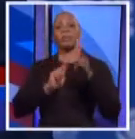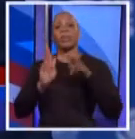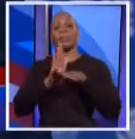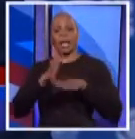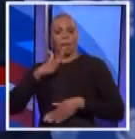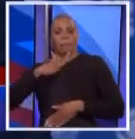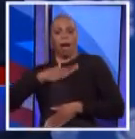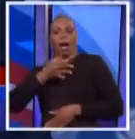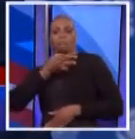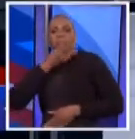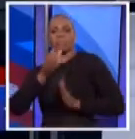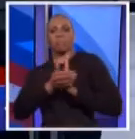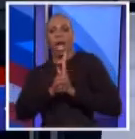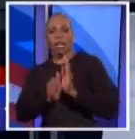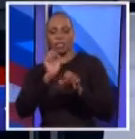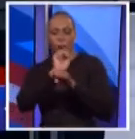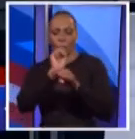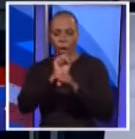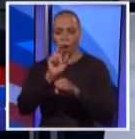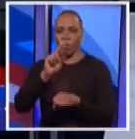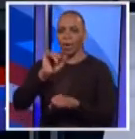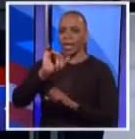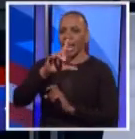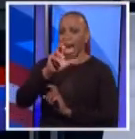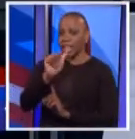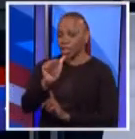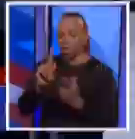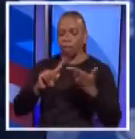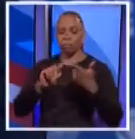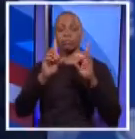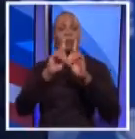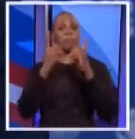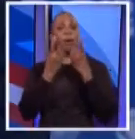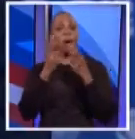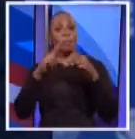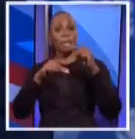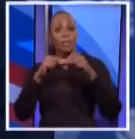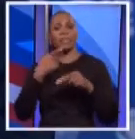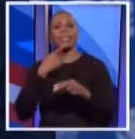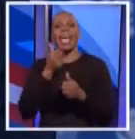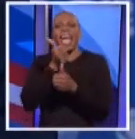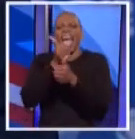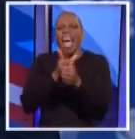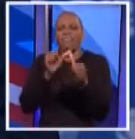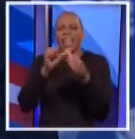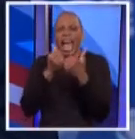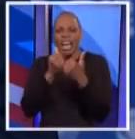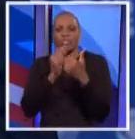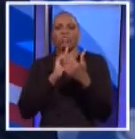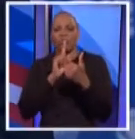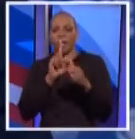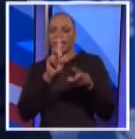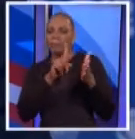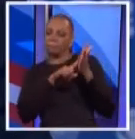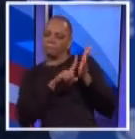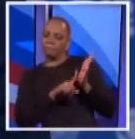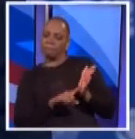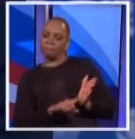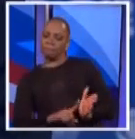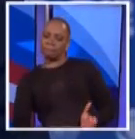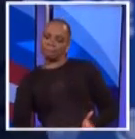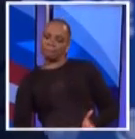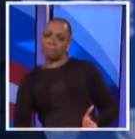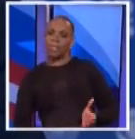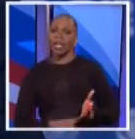set is. I've worked with NYCHA. I've worked with the Department of Buildings. I would say that every agency I've examined top to bottom in some way or form